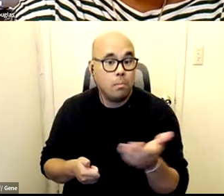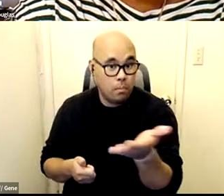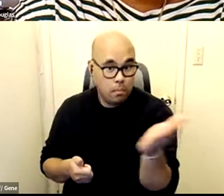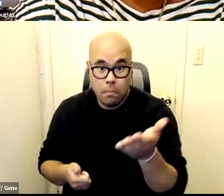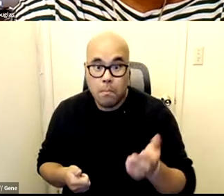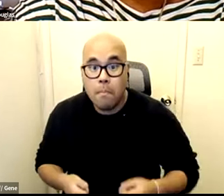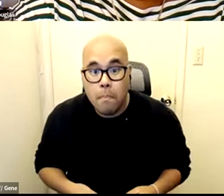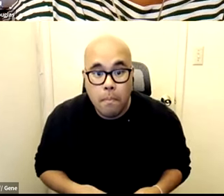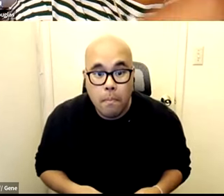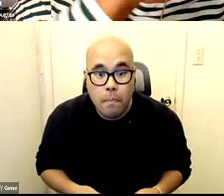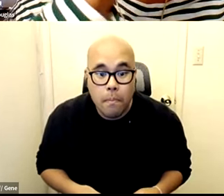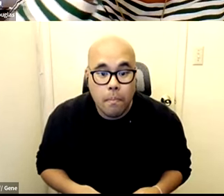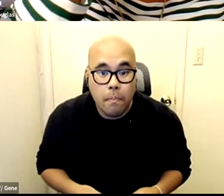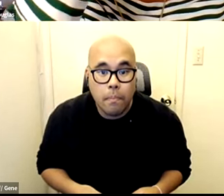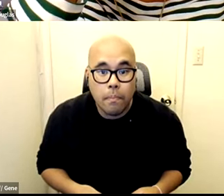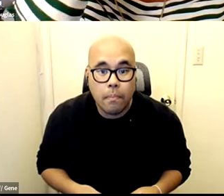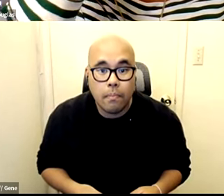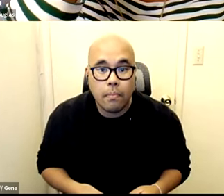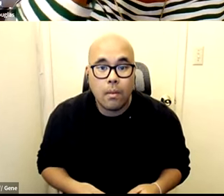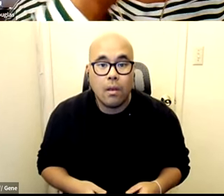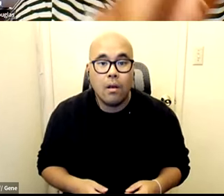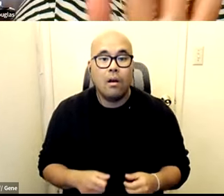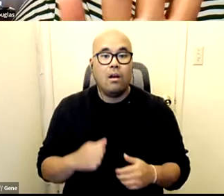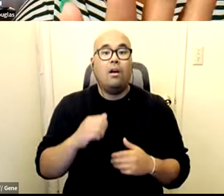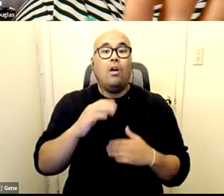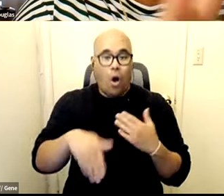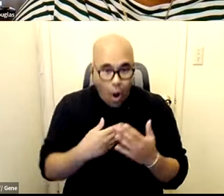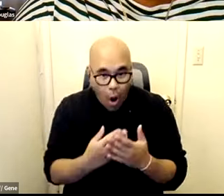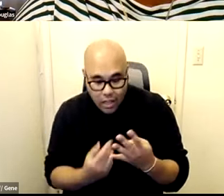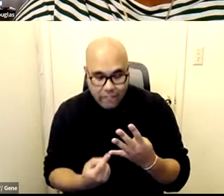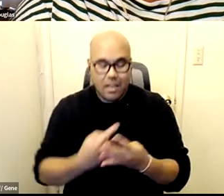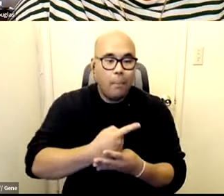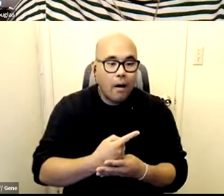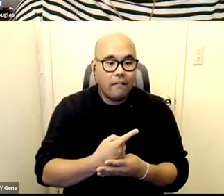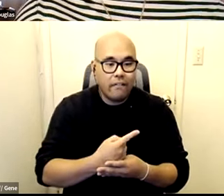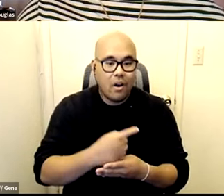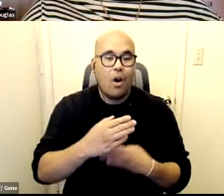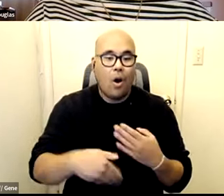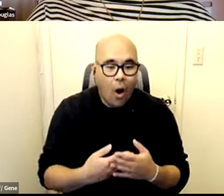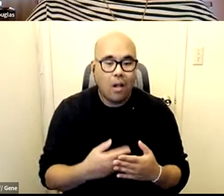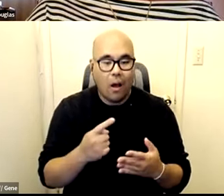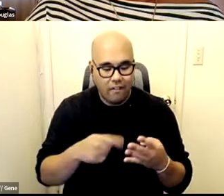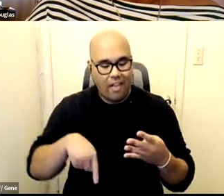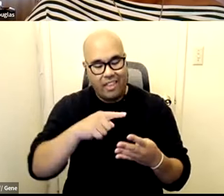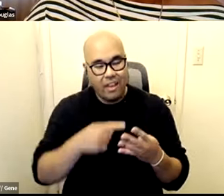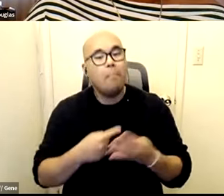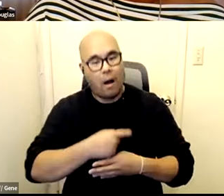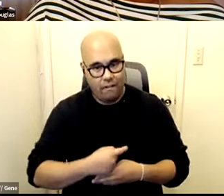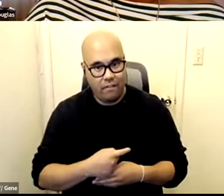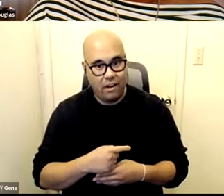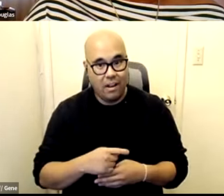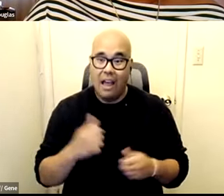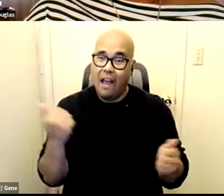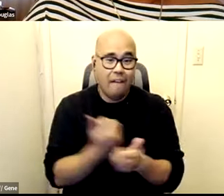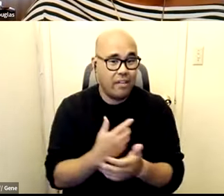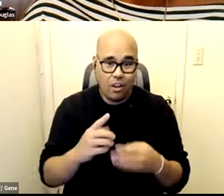what three what's the word all of the above four words answer that question to me all